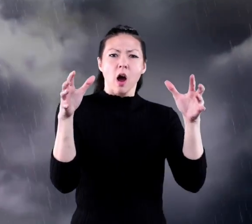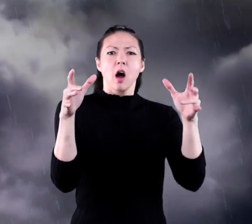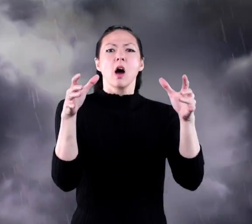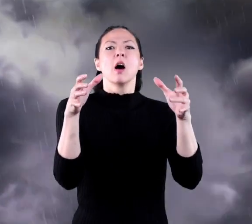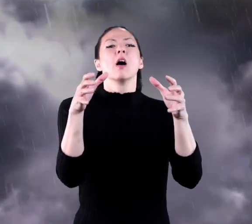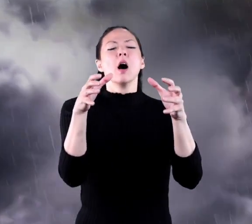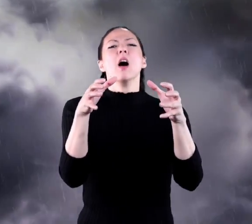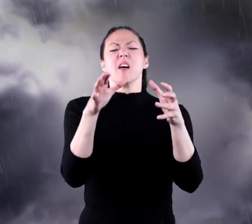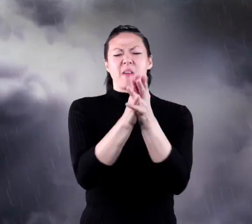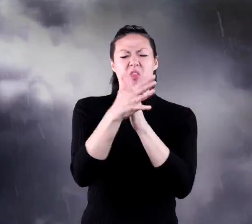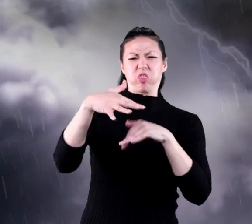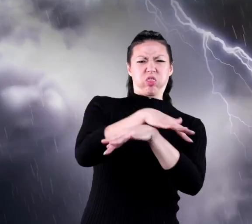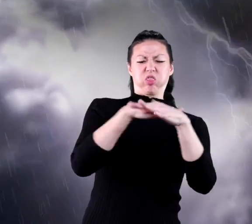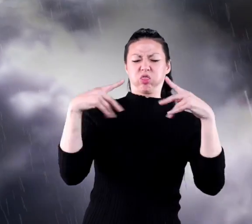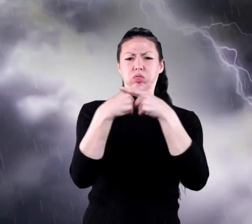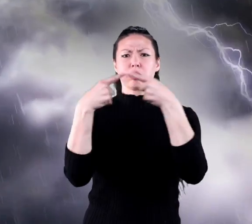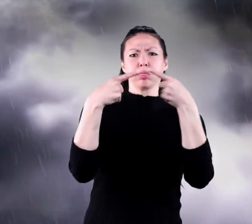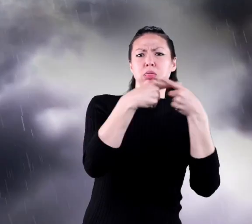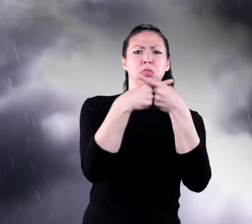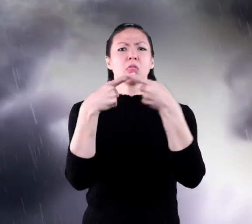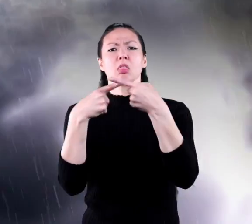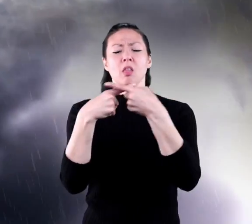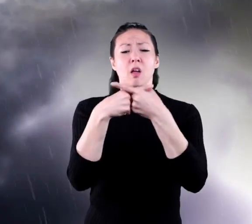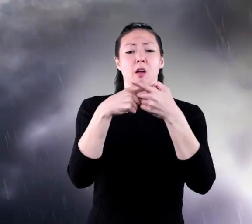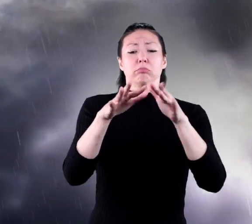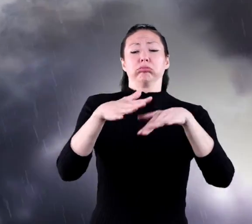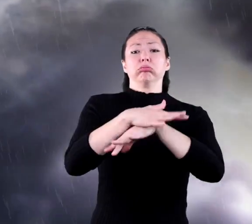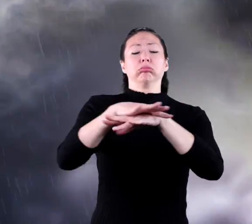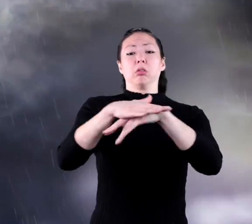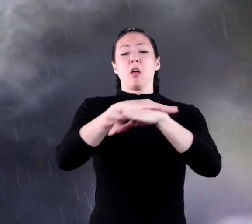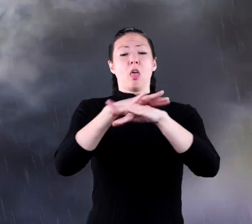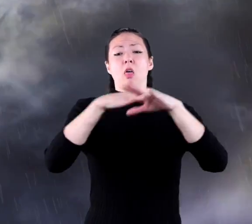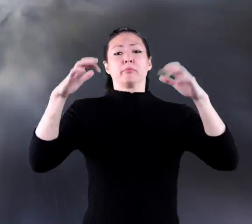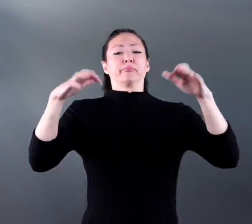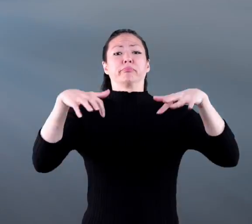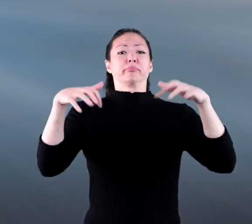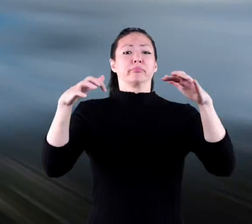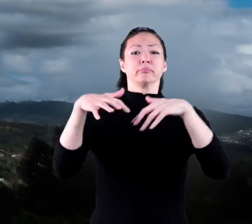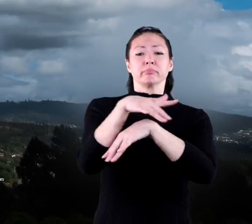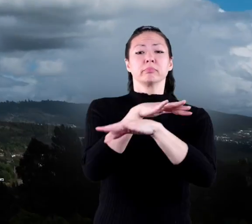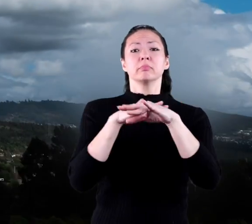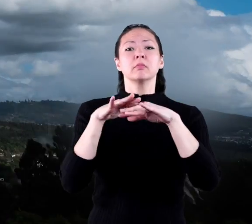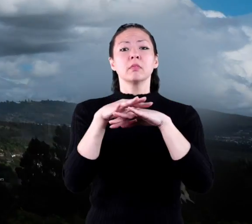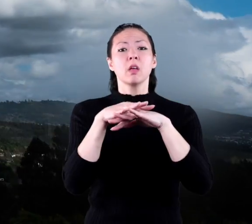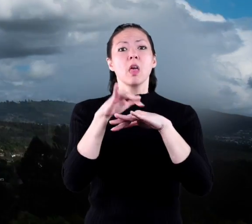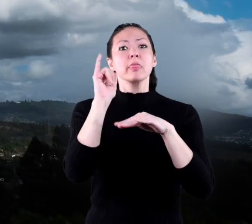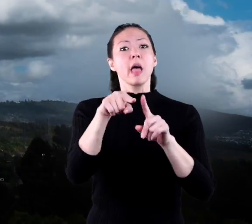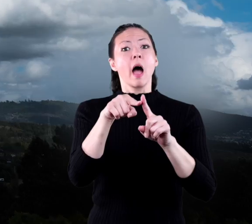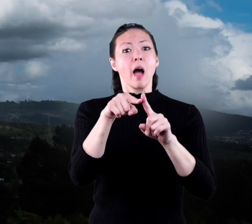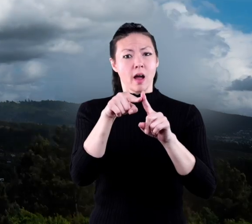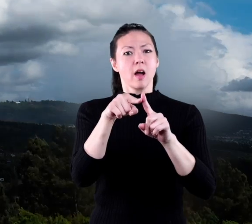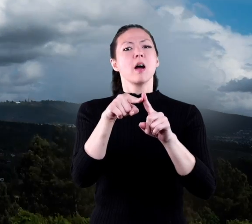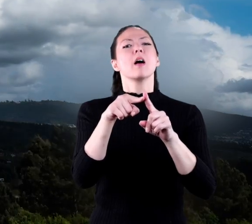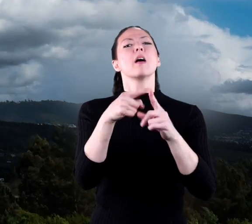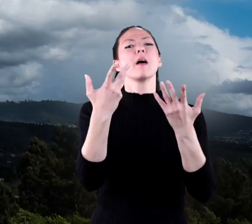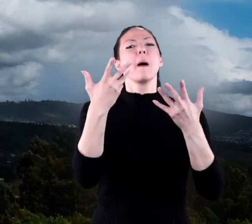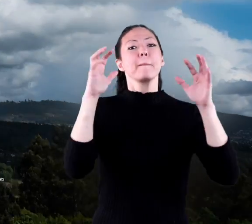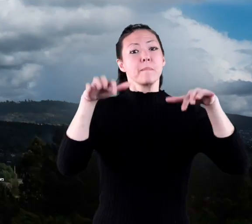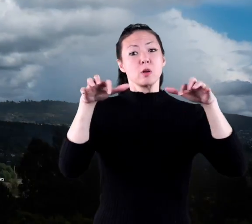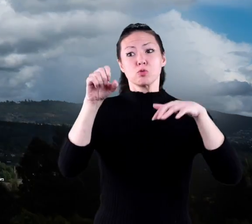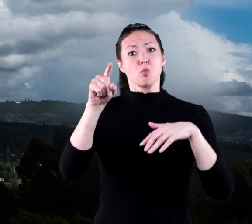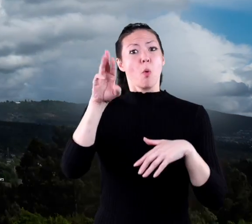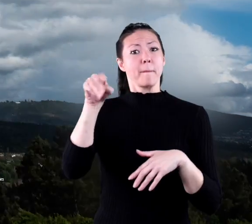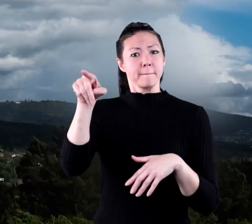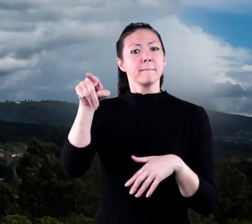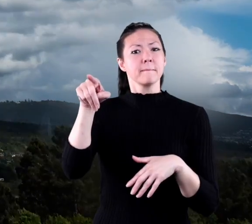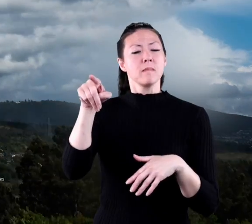remains random and disorganized, scattered storminess will be the only result. But, if the storm pattern is more organized